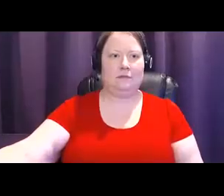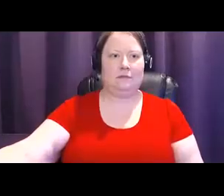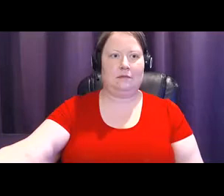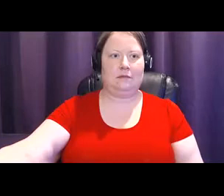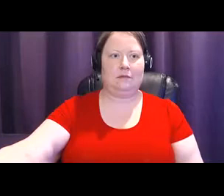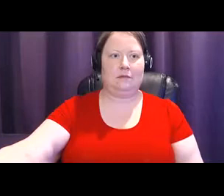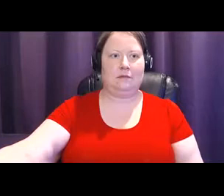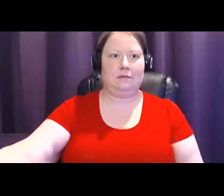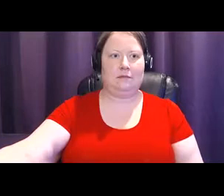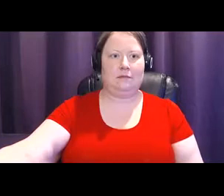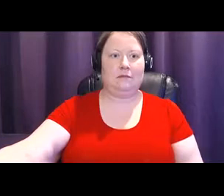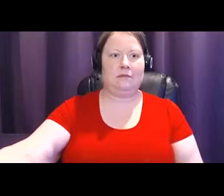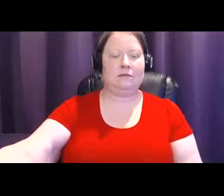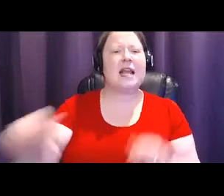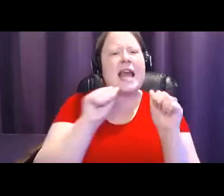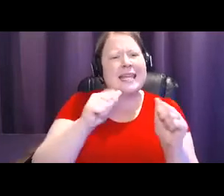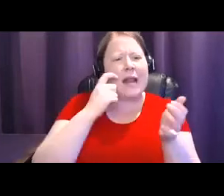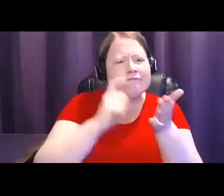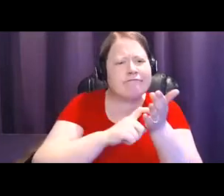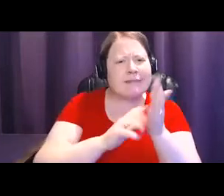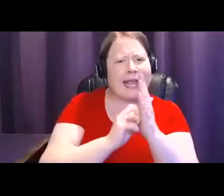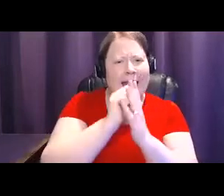Can you spot the cancer on this mammogram?